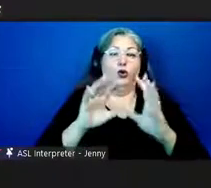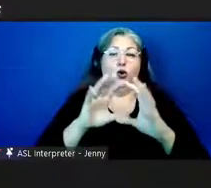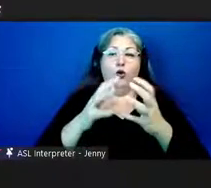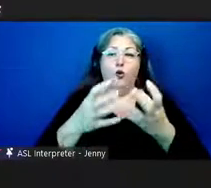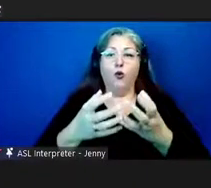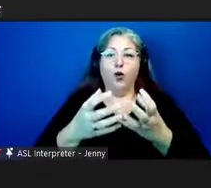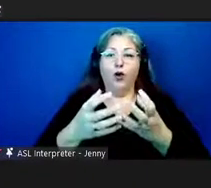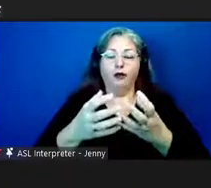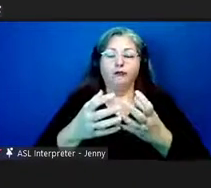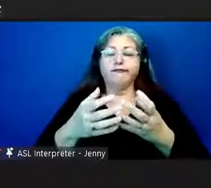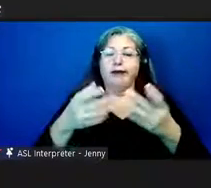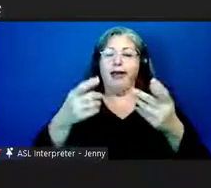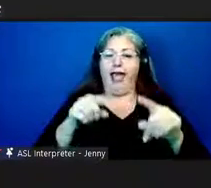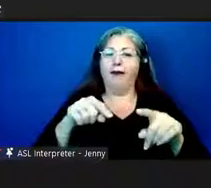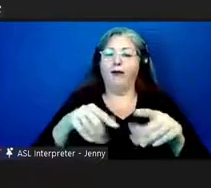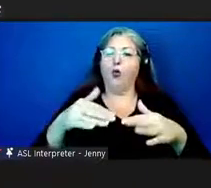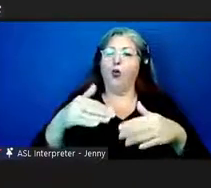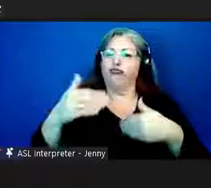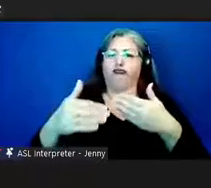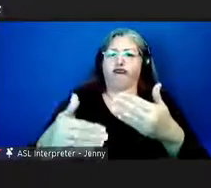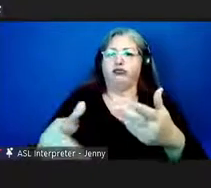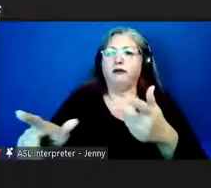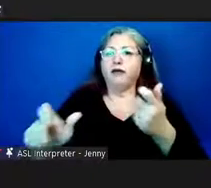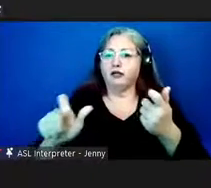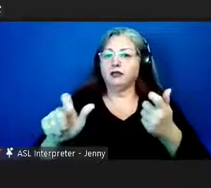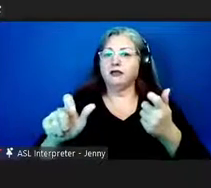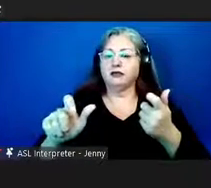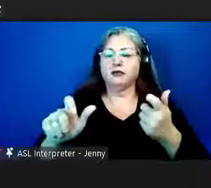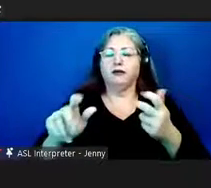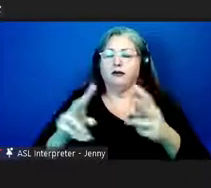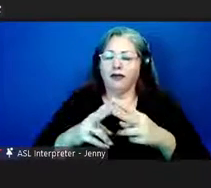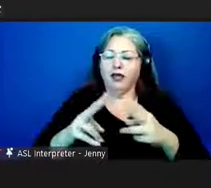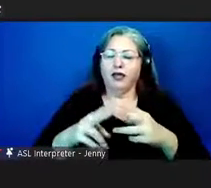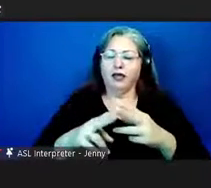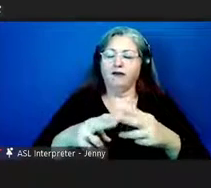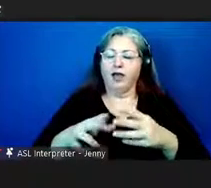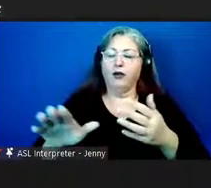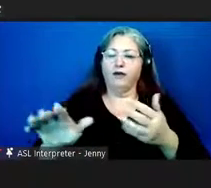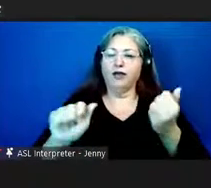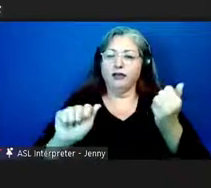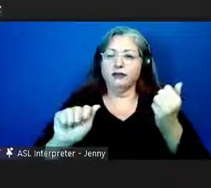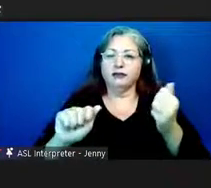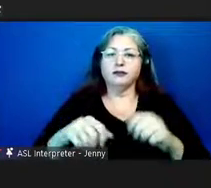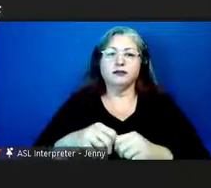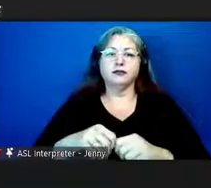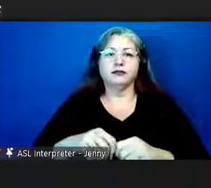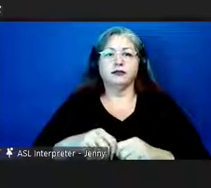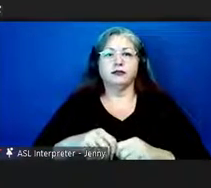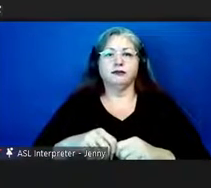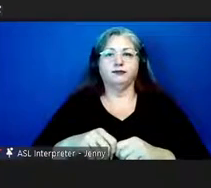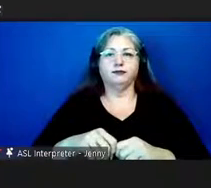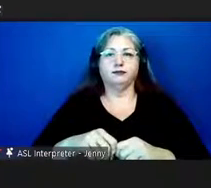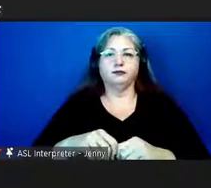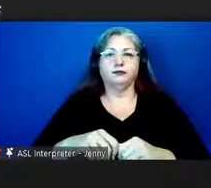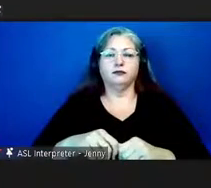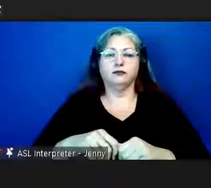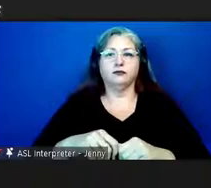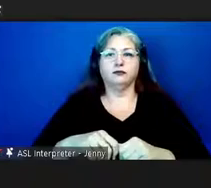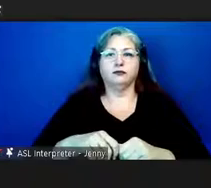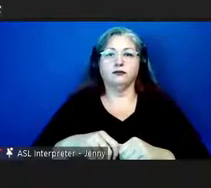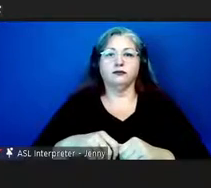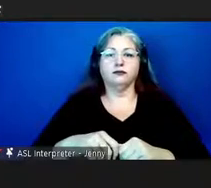in hawaii very quickly very quickly and uh one sign of that